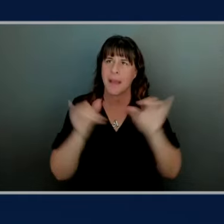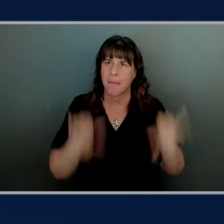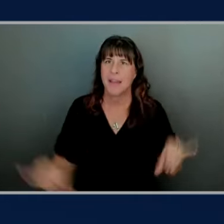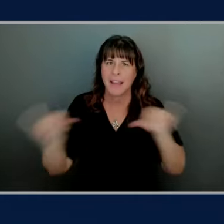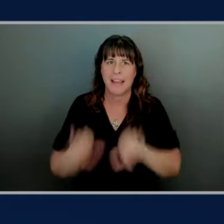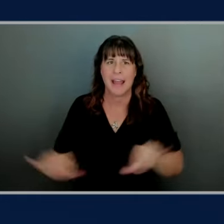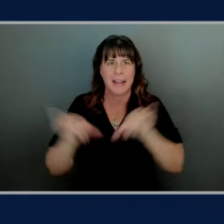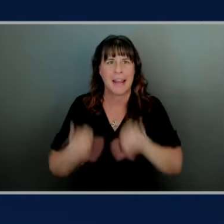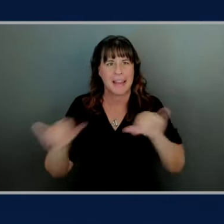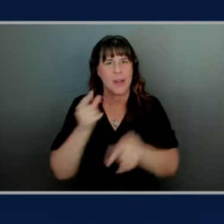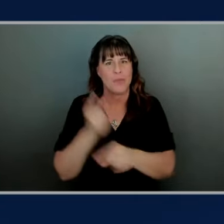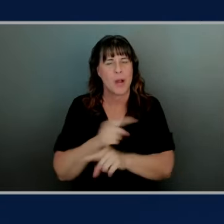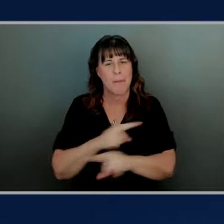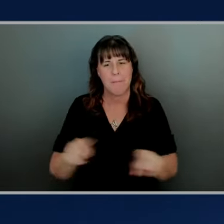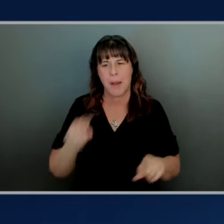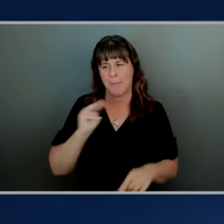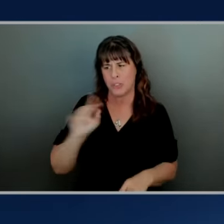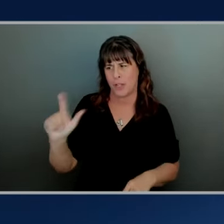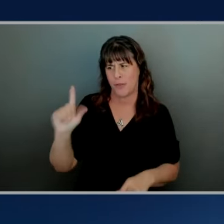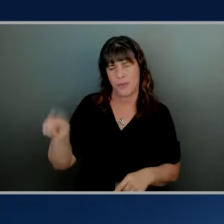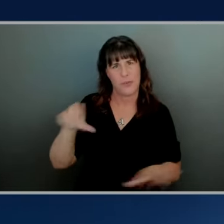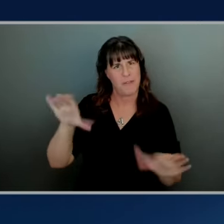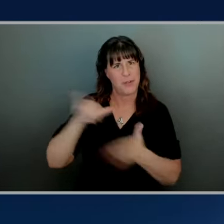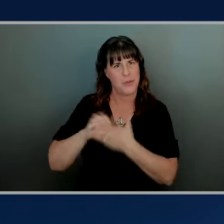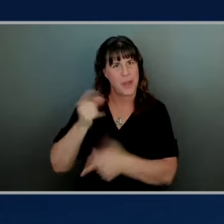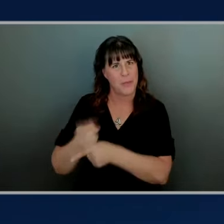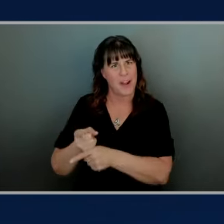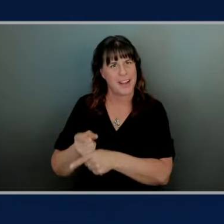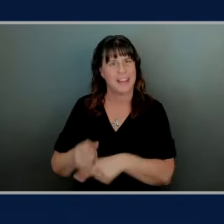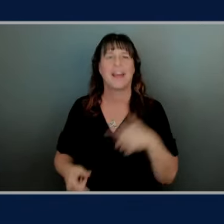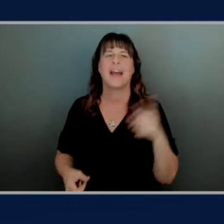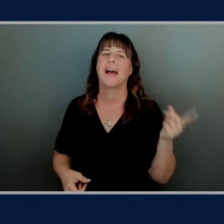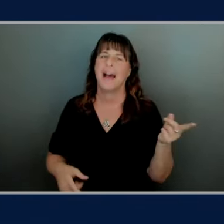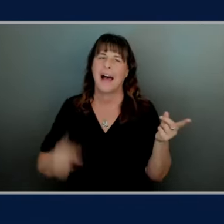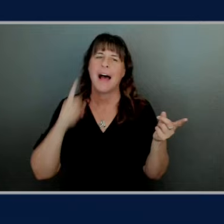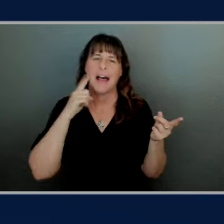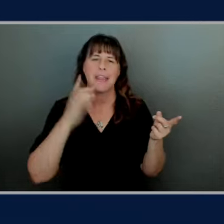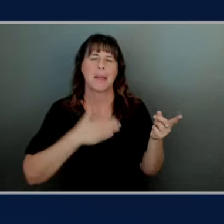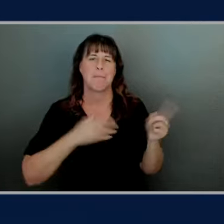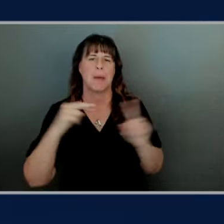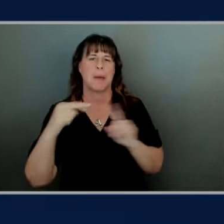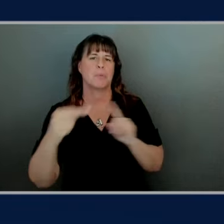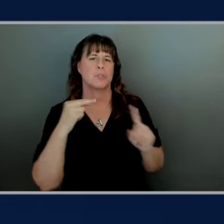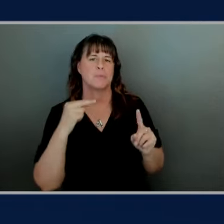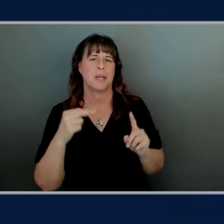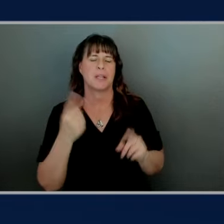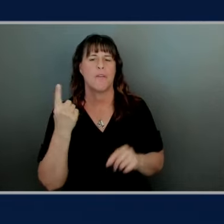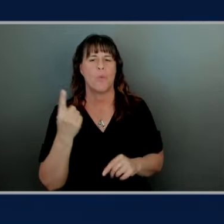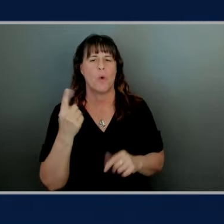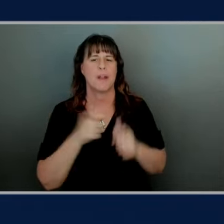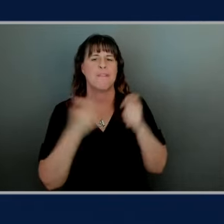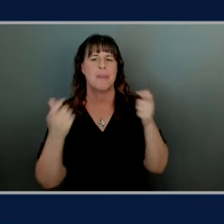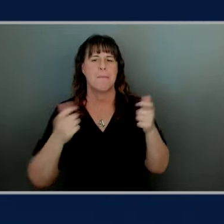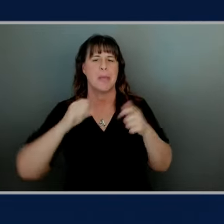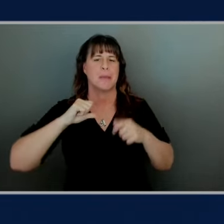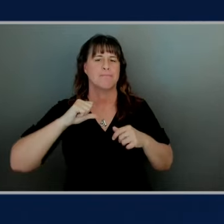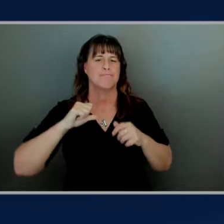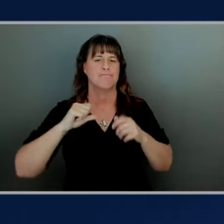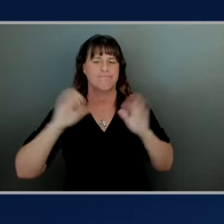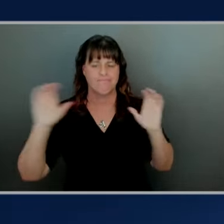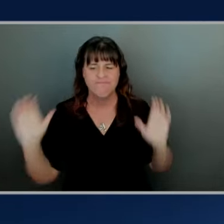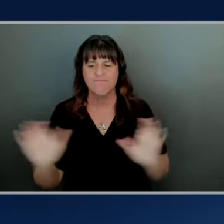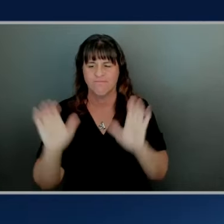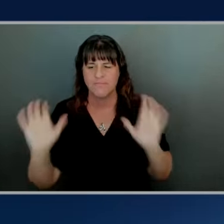but with machine learning you kind of have to yeah look I think from my perspective one of the big pushes that that I